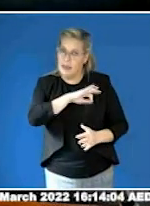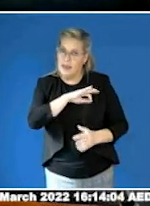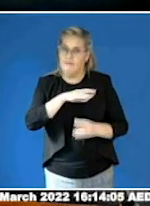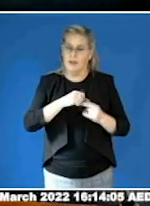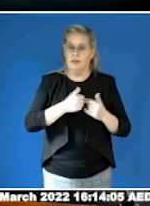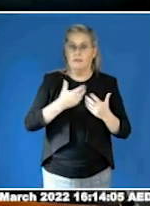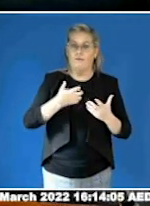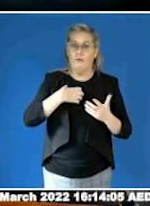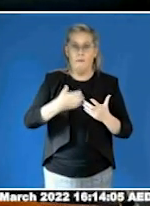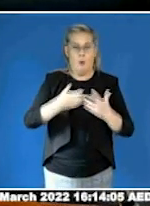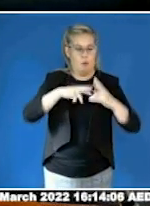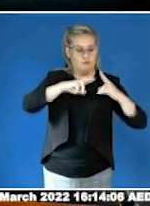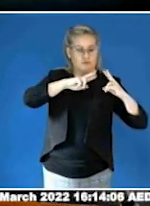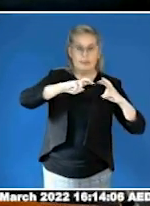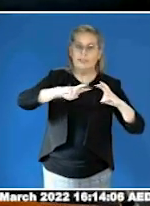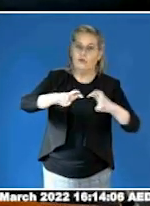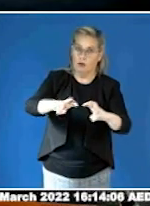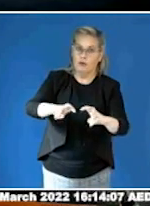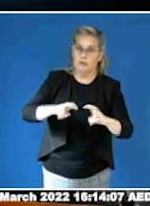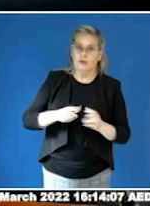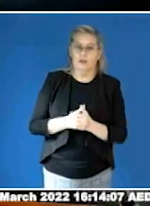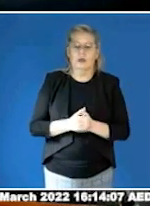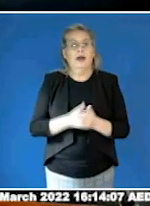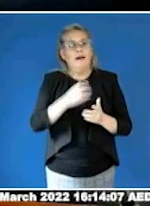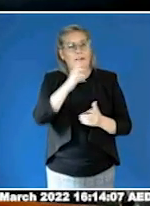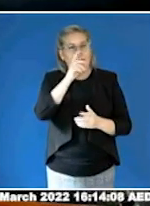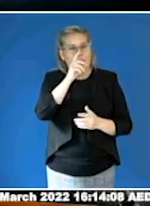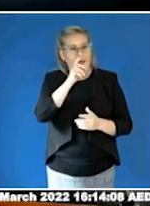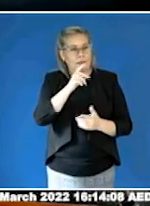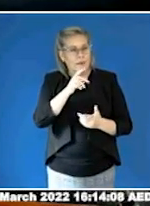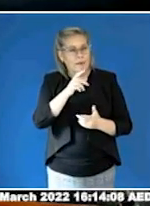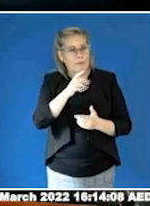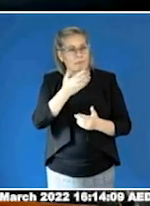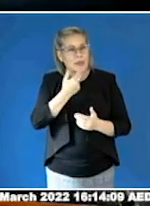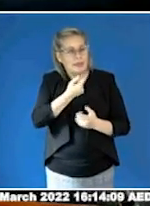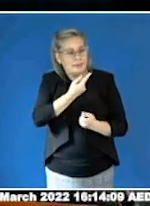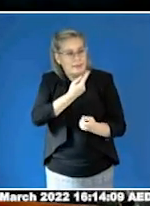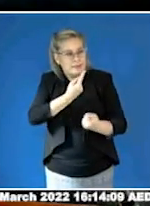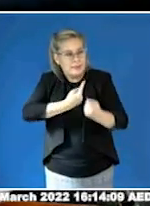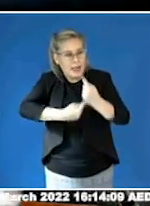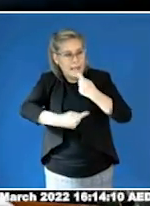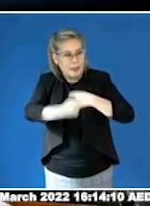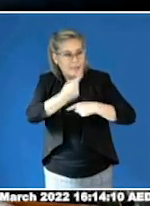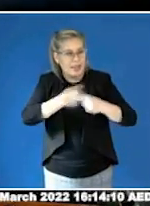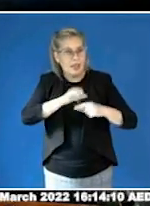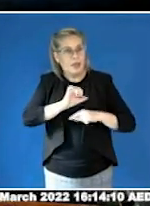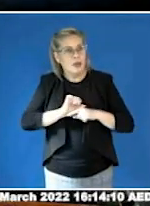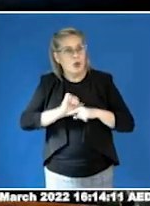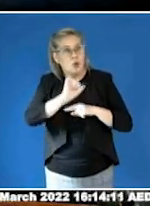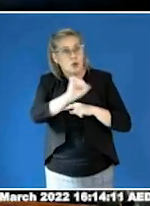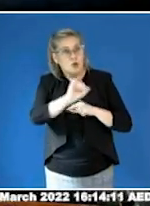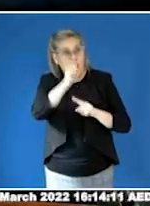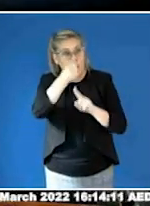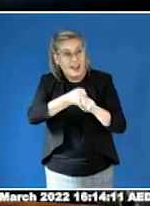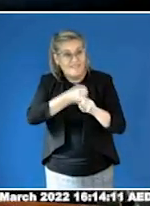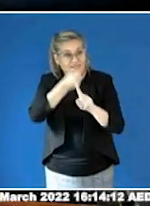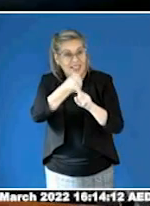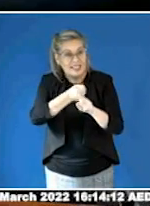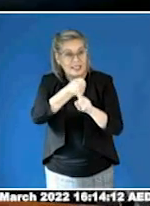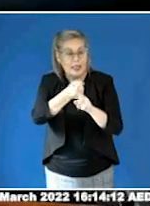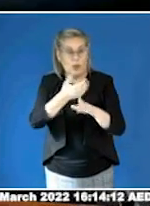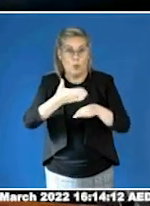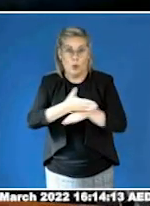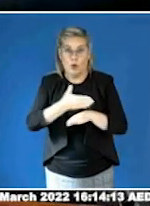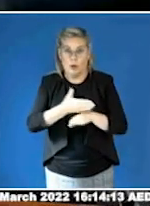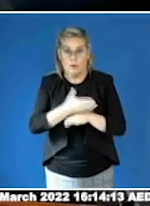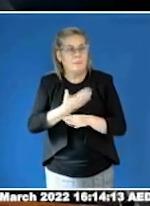about the importance of the advocacy work that you're doing? Do you want to talk about that topic now? Yeah,